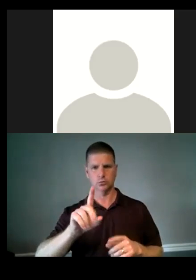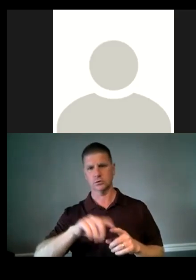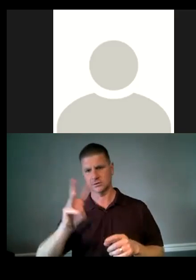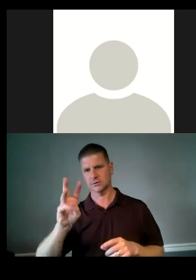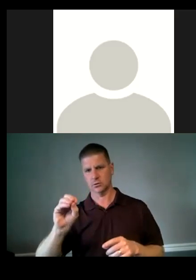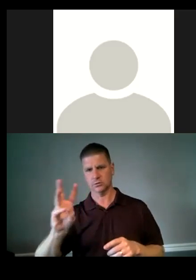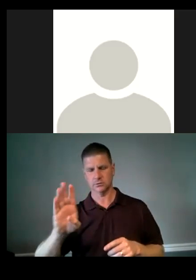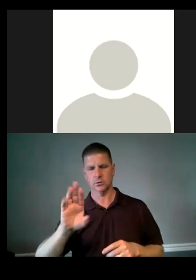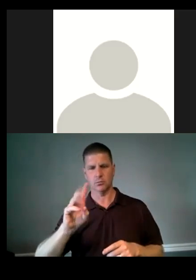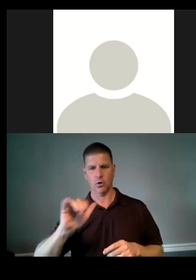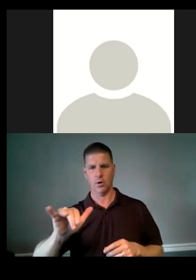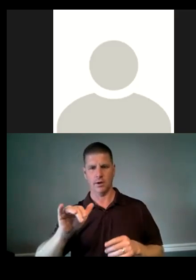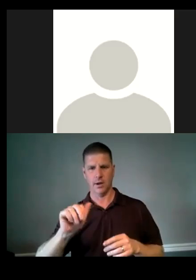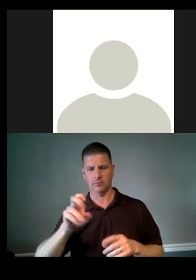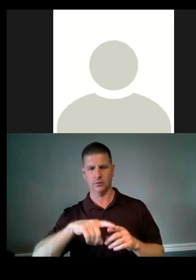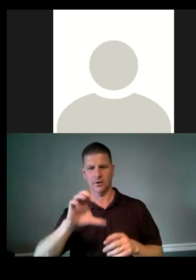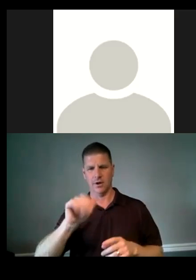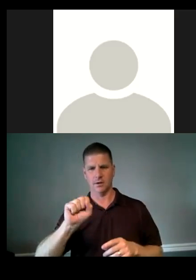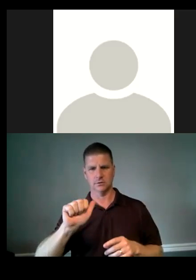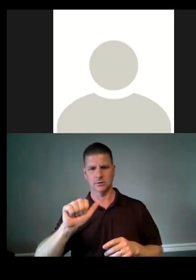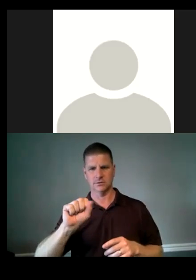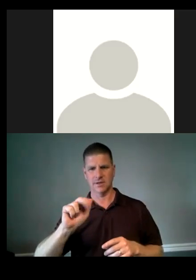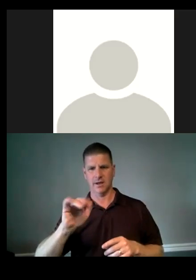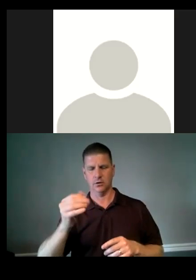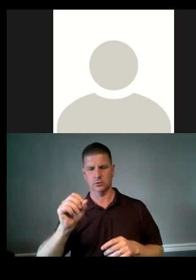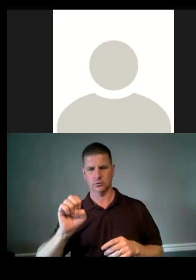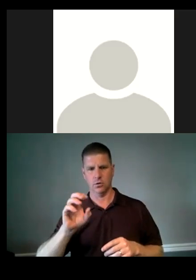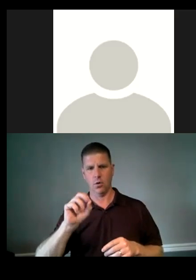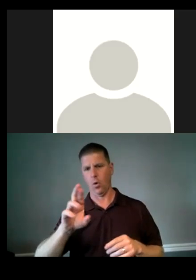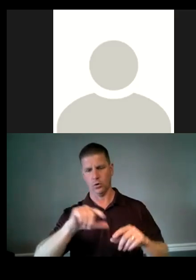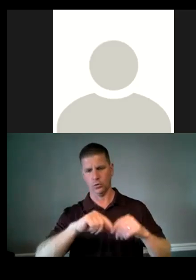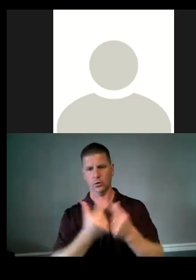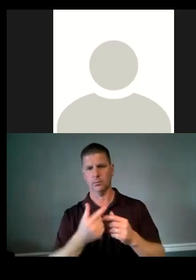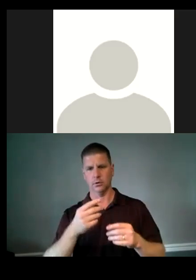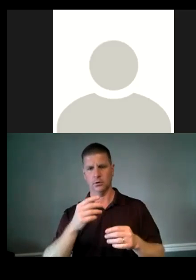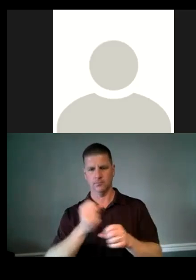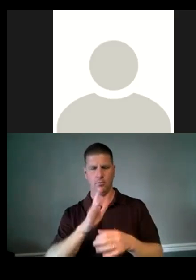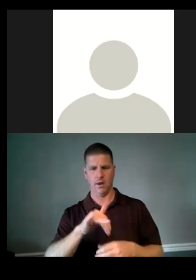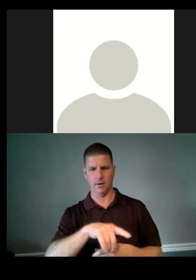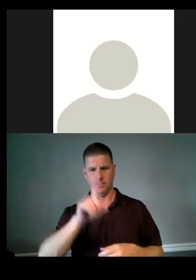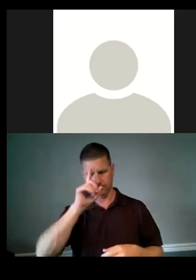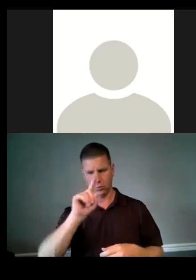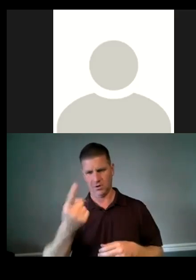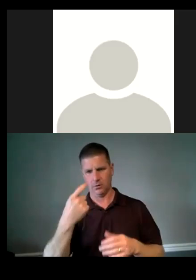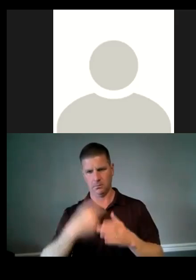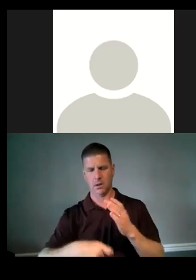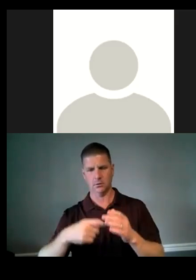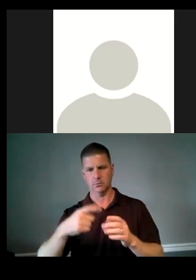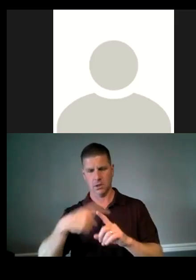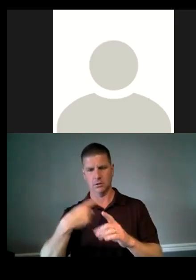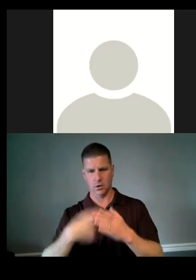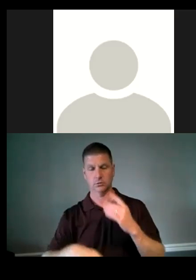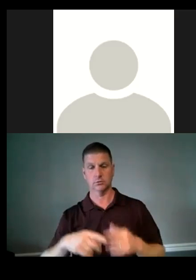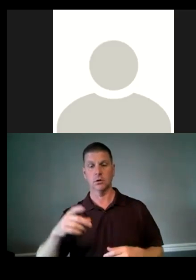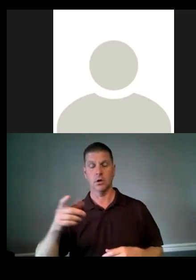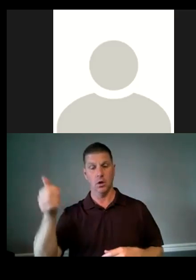Avenue, um, to Casa San Jose, or an entity formed by them for a dollar plus costs. ultimately,